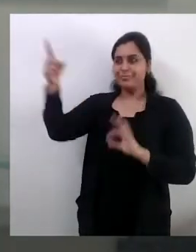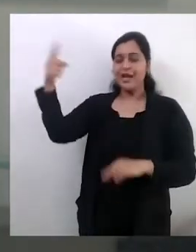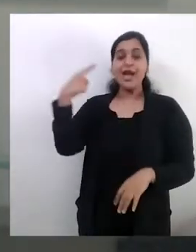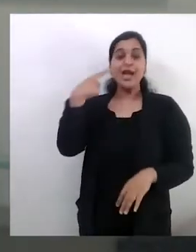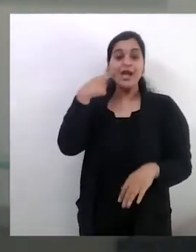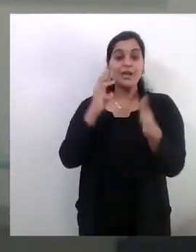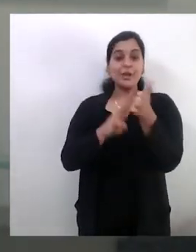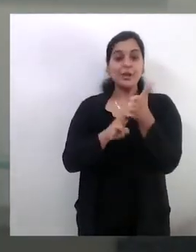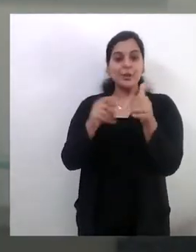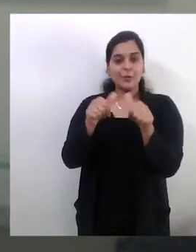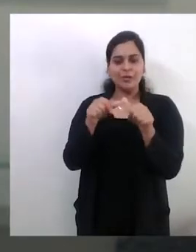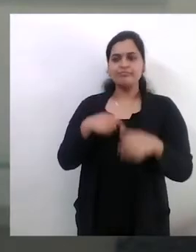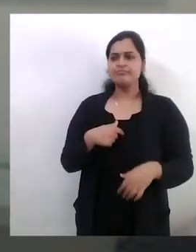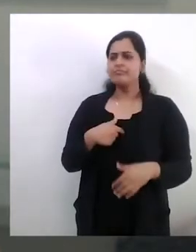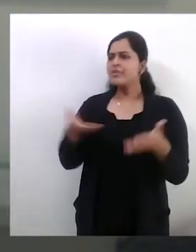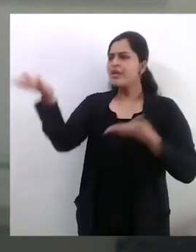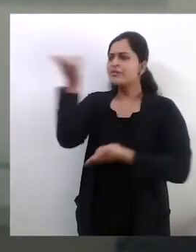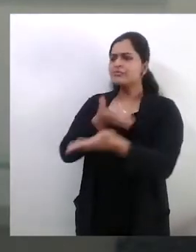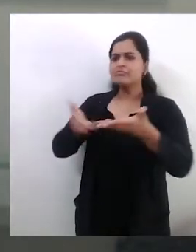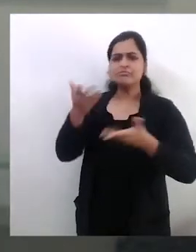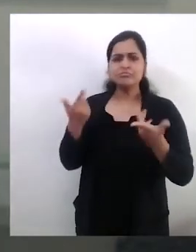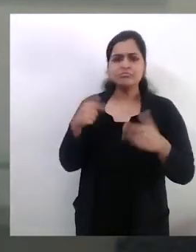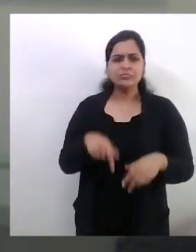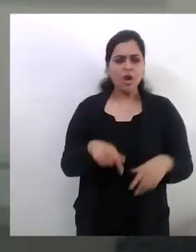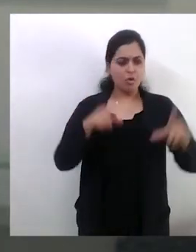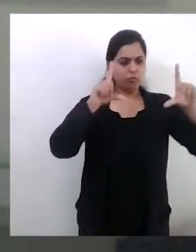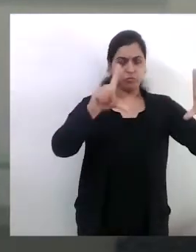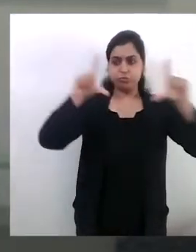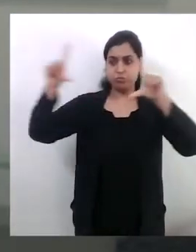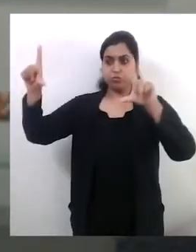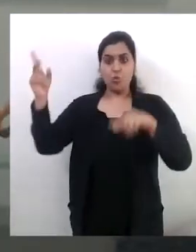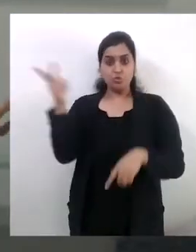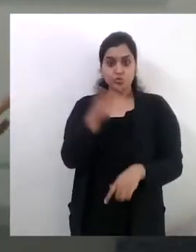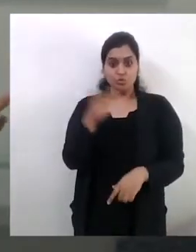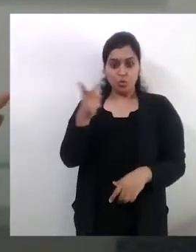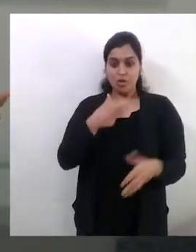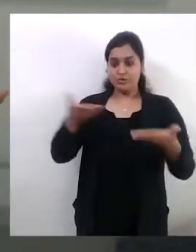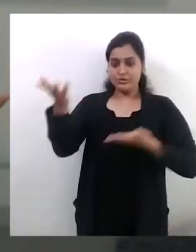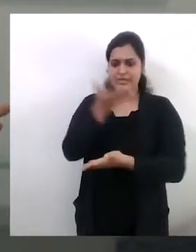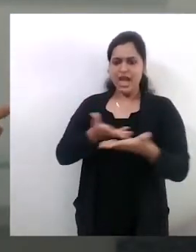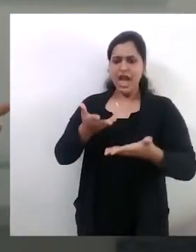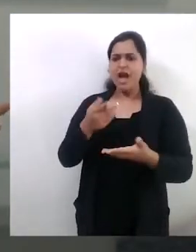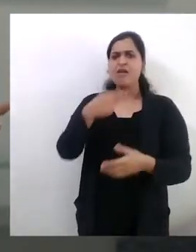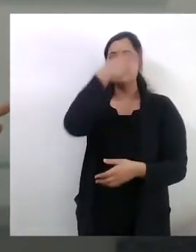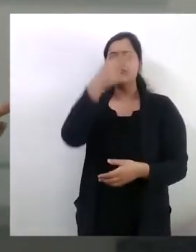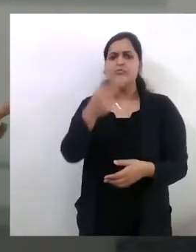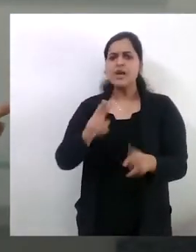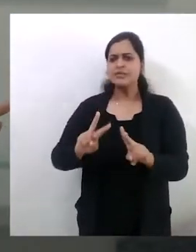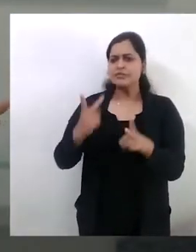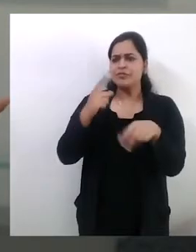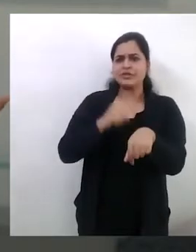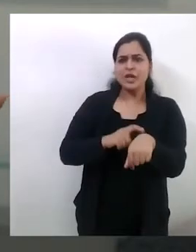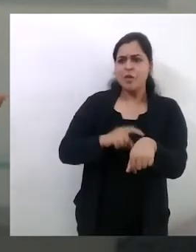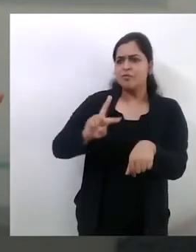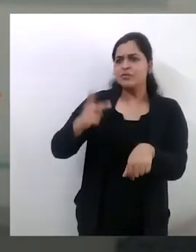Museum. Through this dialogue we bring together two works, different periods, different mediums, and different